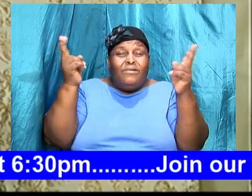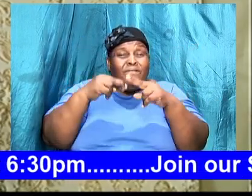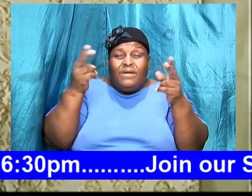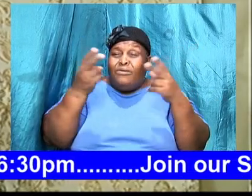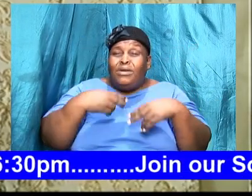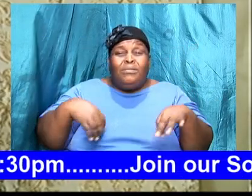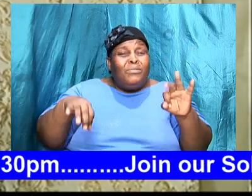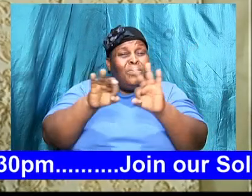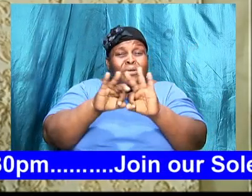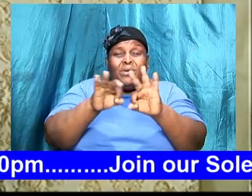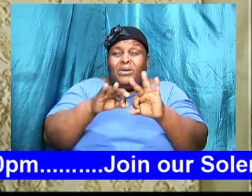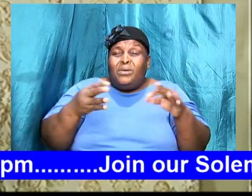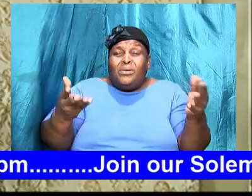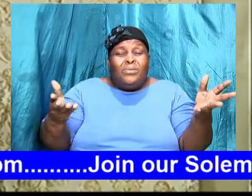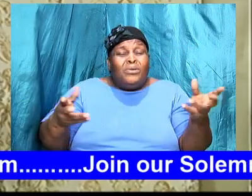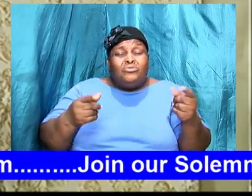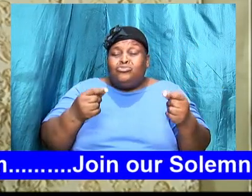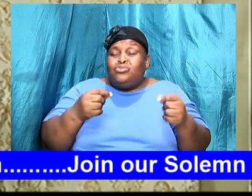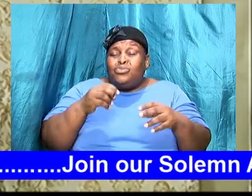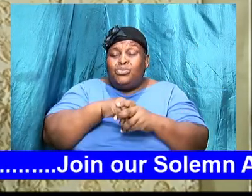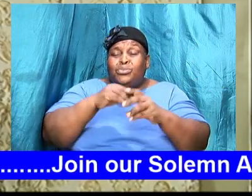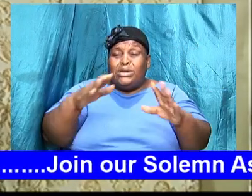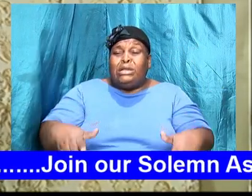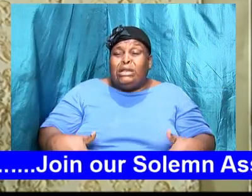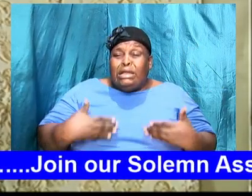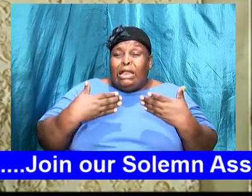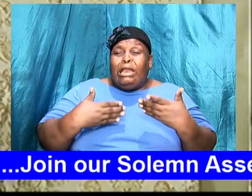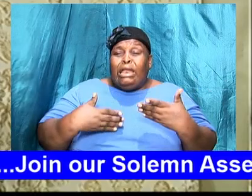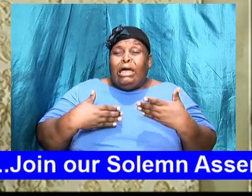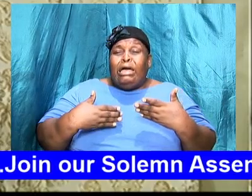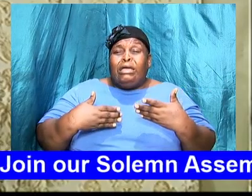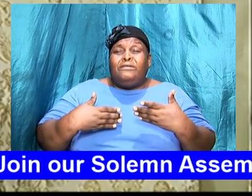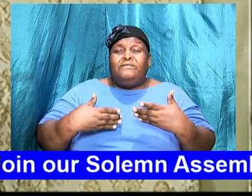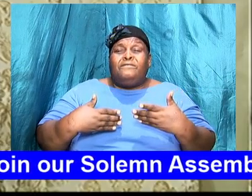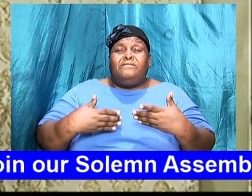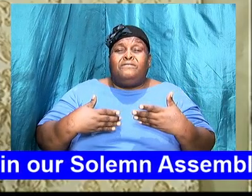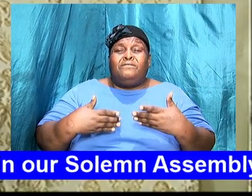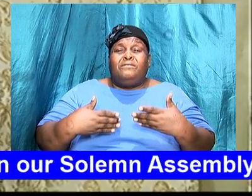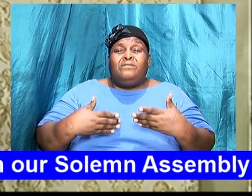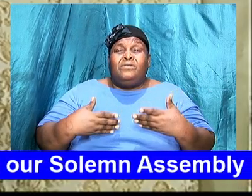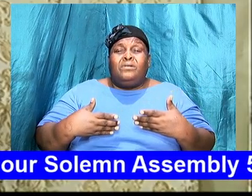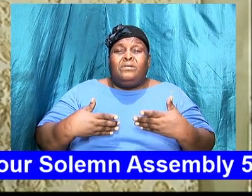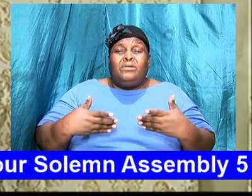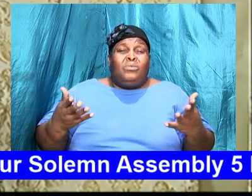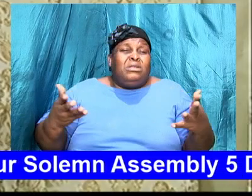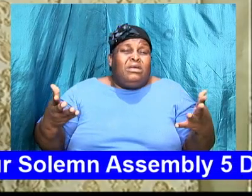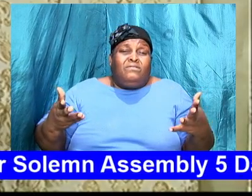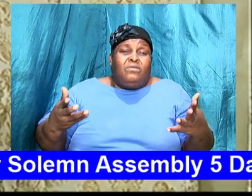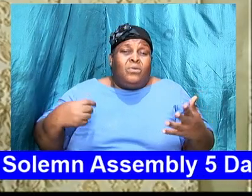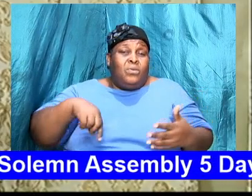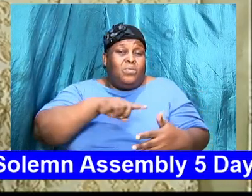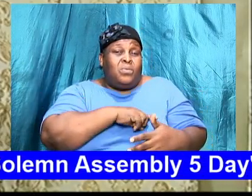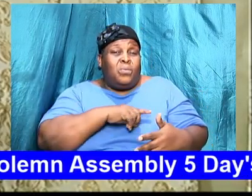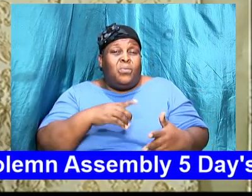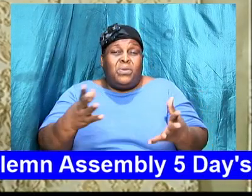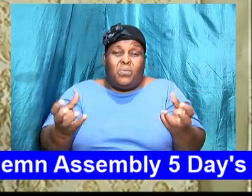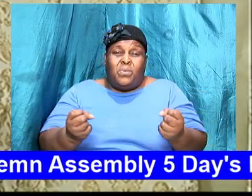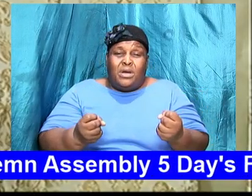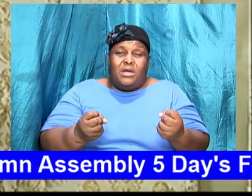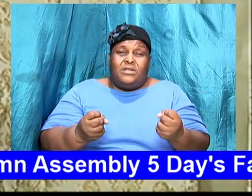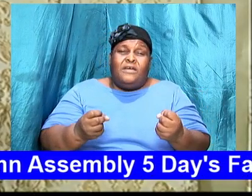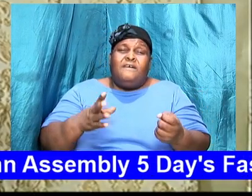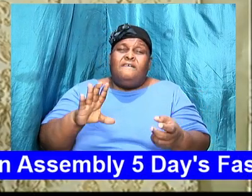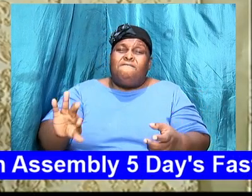do in life whatever we try to to gain and to go after that we find ourselves